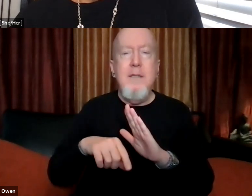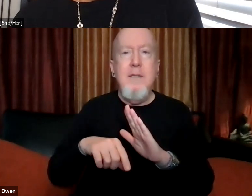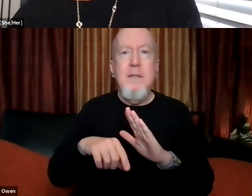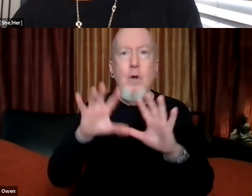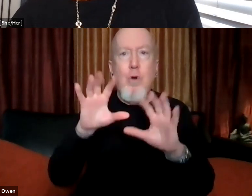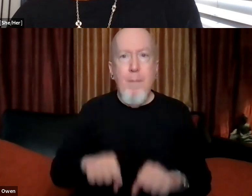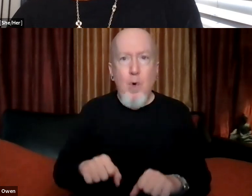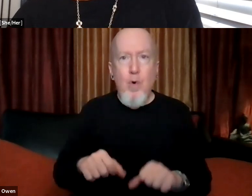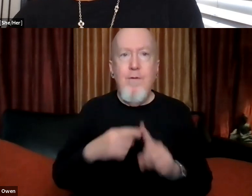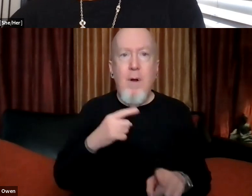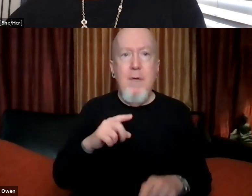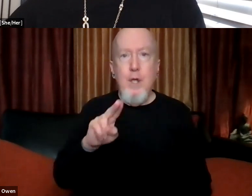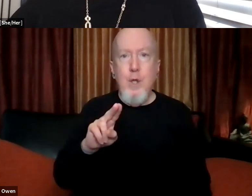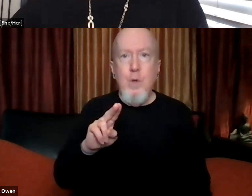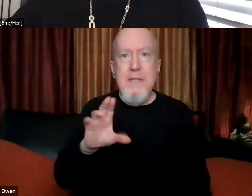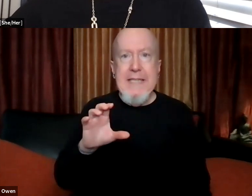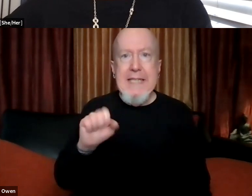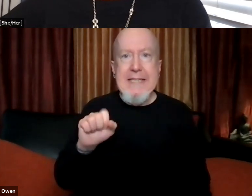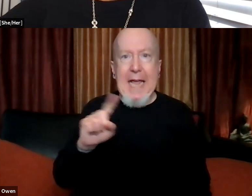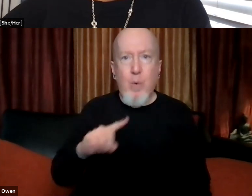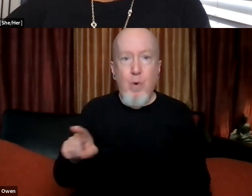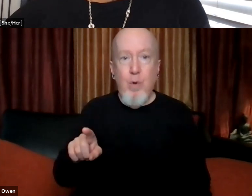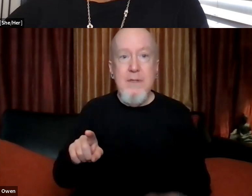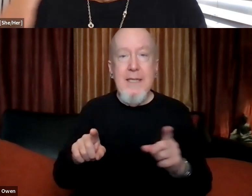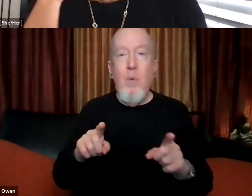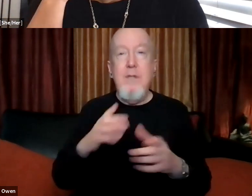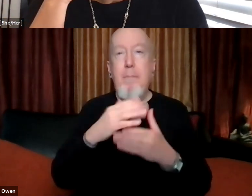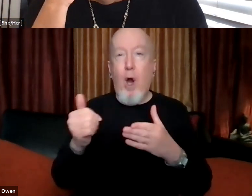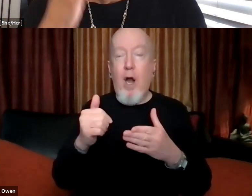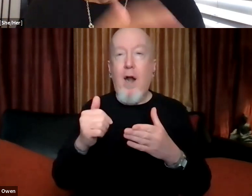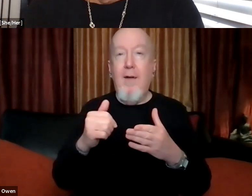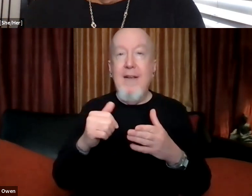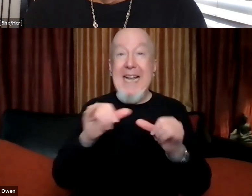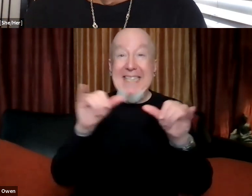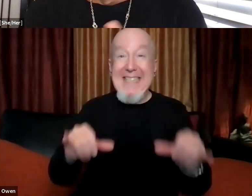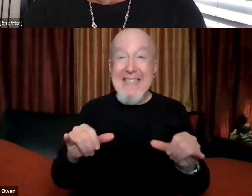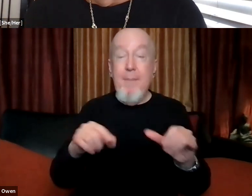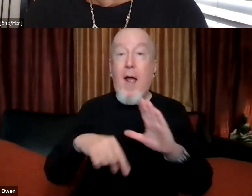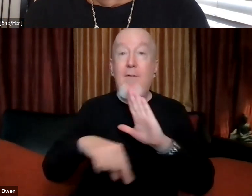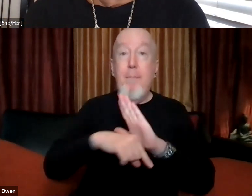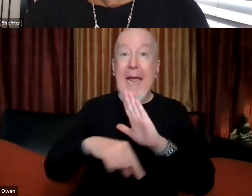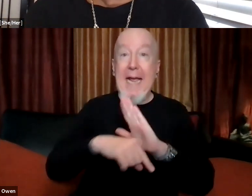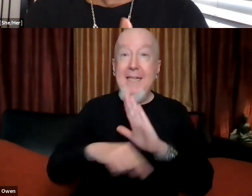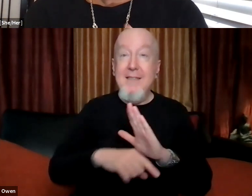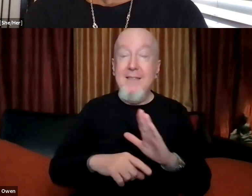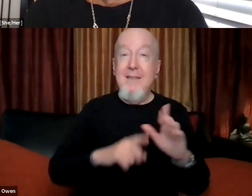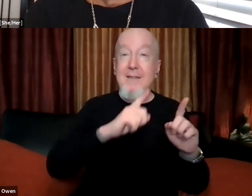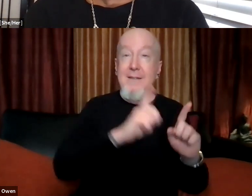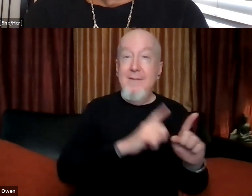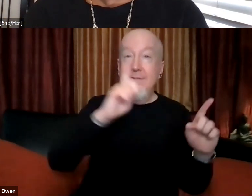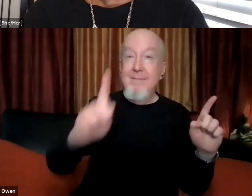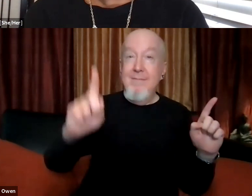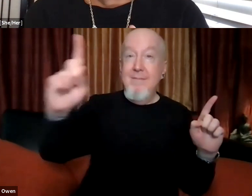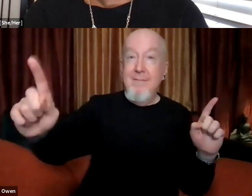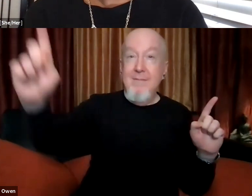a system of, uh, bells that were, um, in various sites throughout the state that, uh,